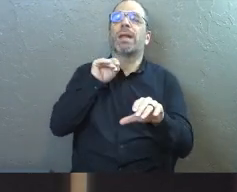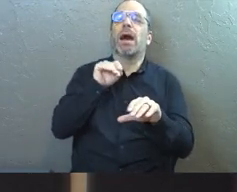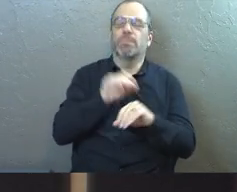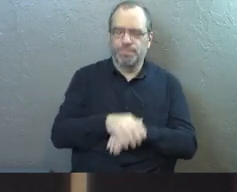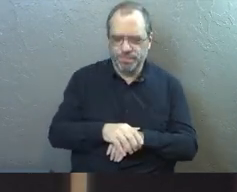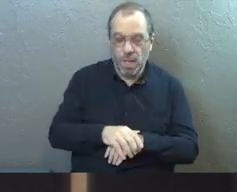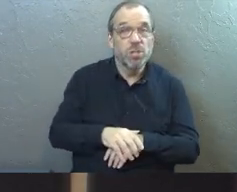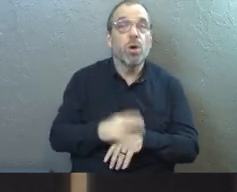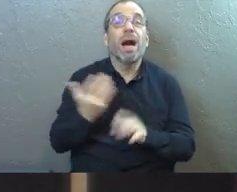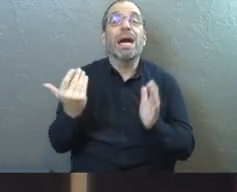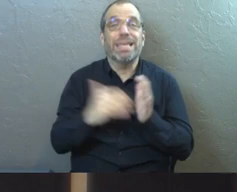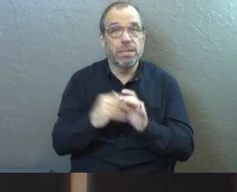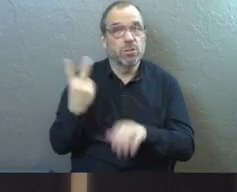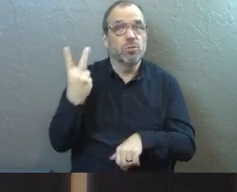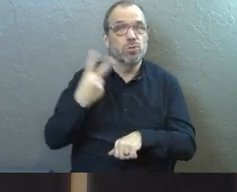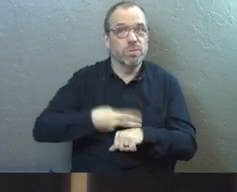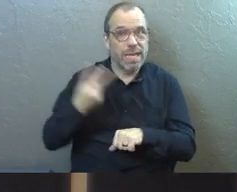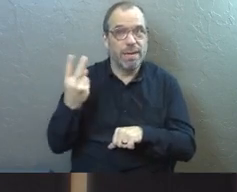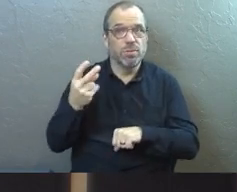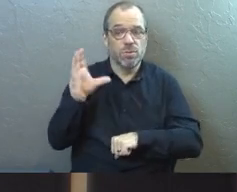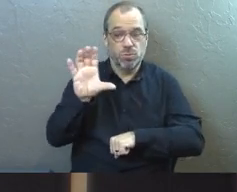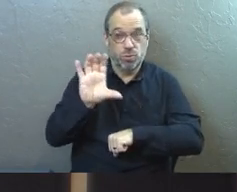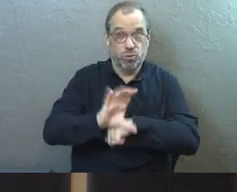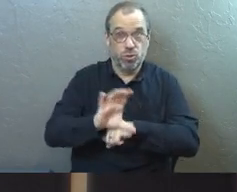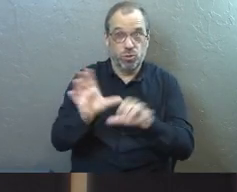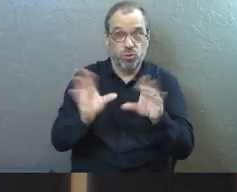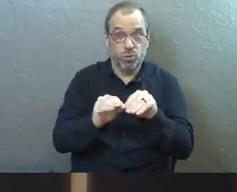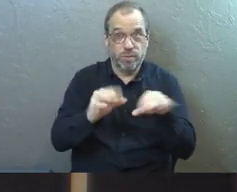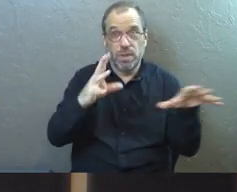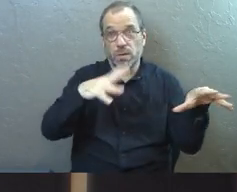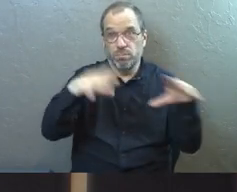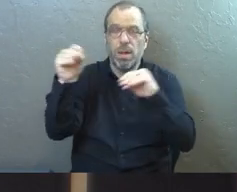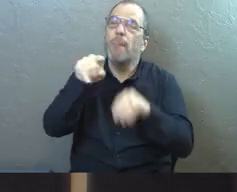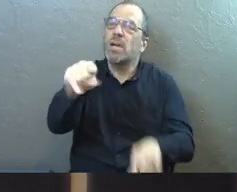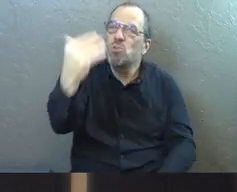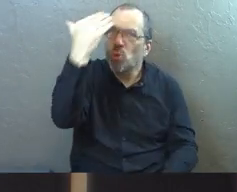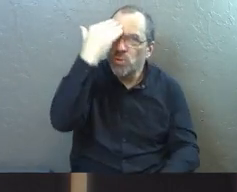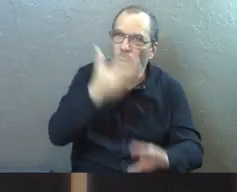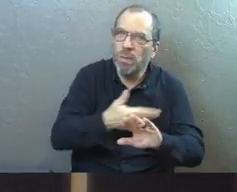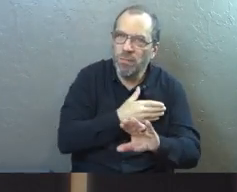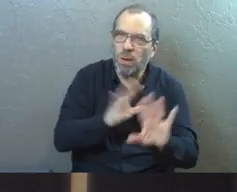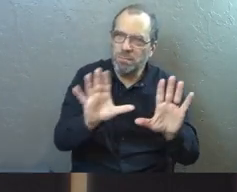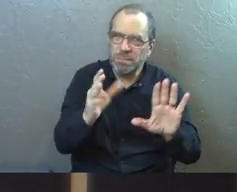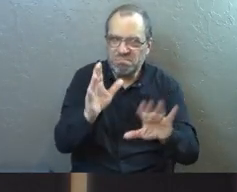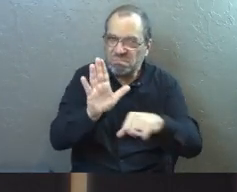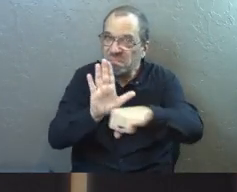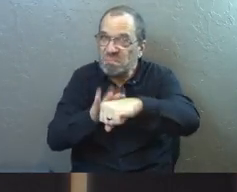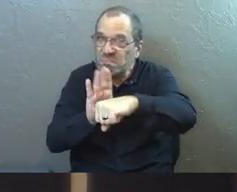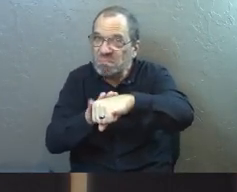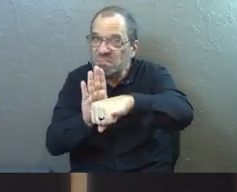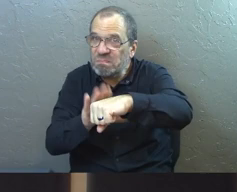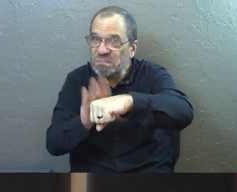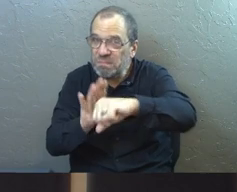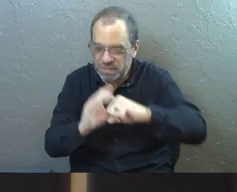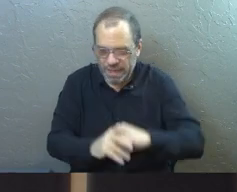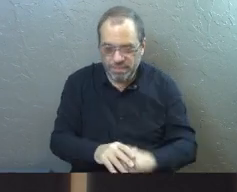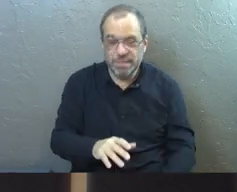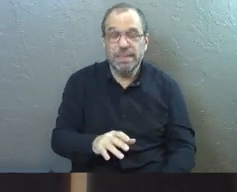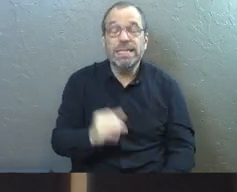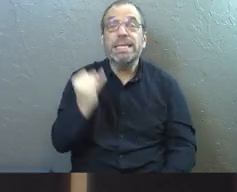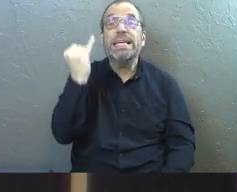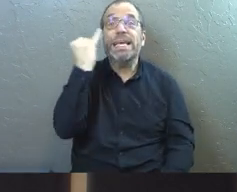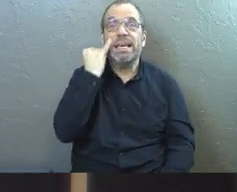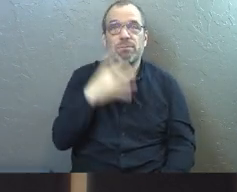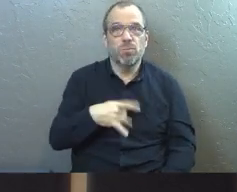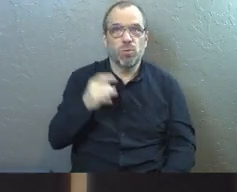going to have a couple moments where we do turn off all the lights. So just, you'll know when they're coming. But just to say it, in case that's not your thing.